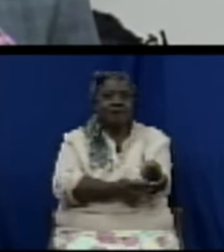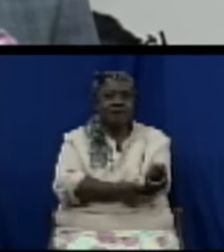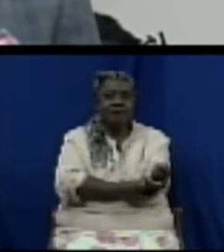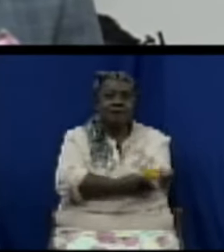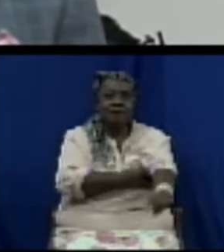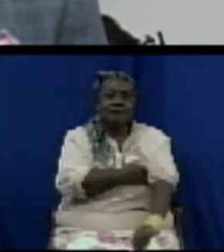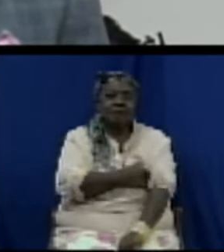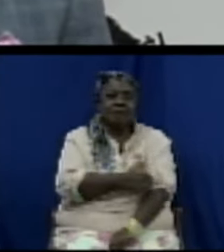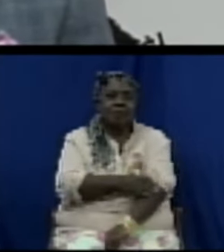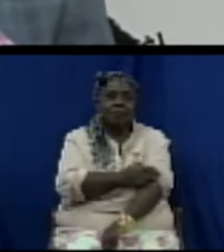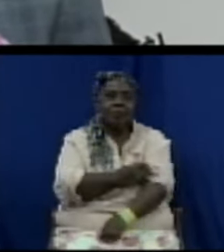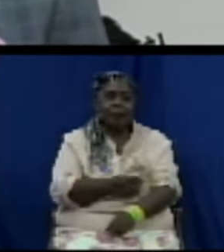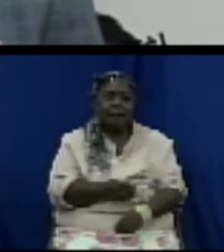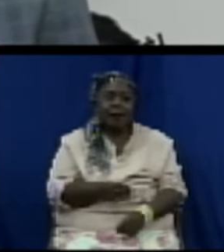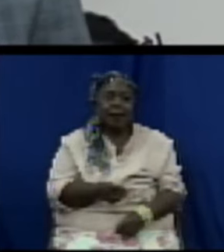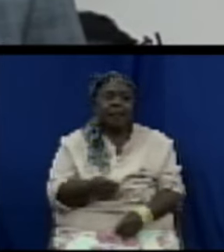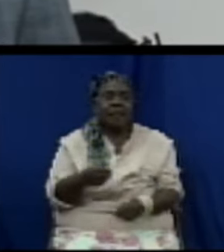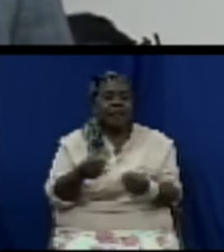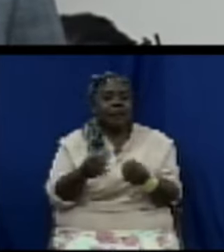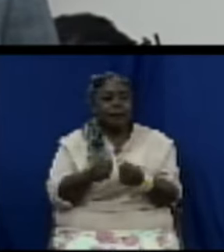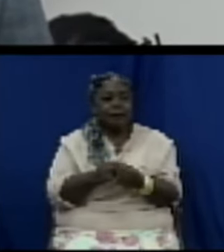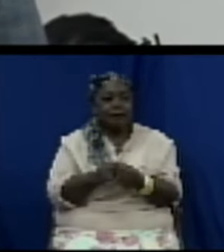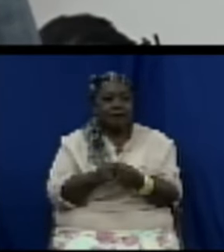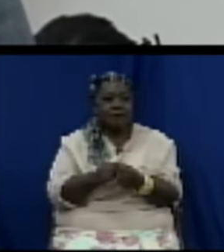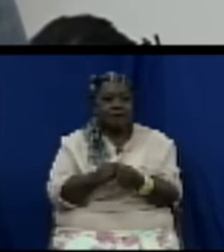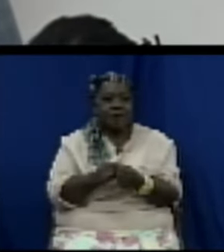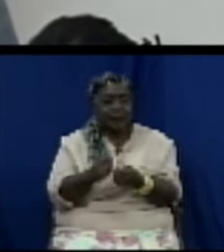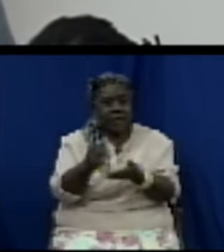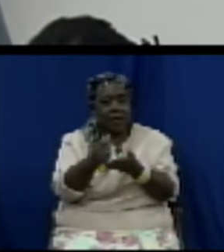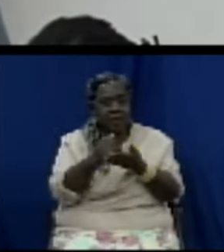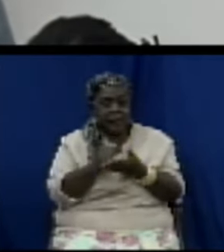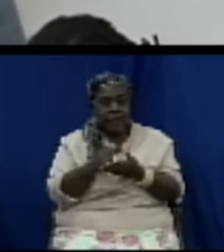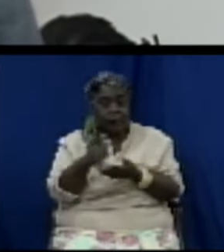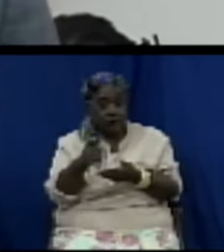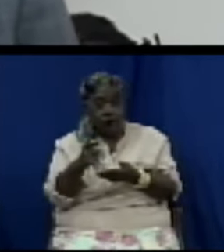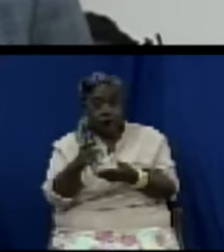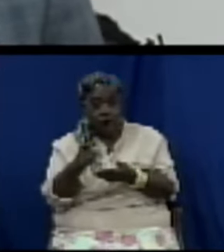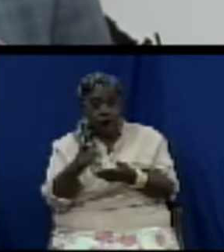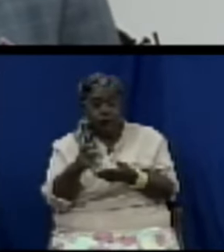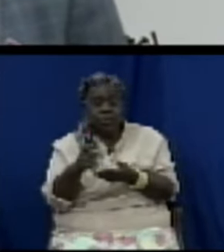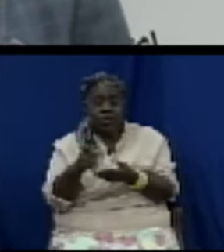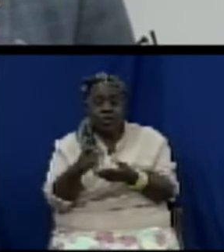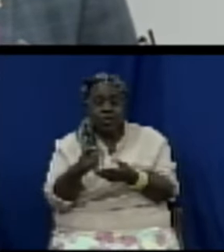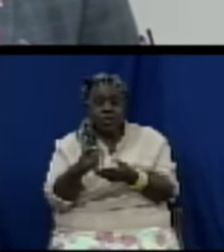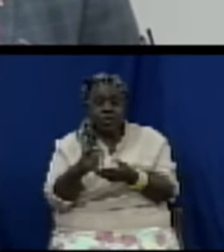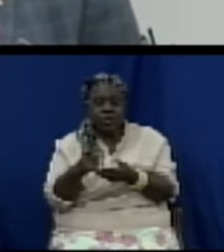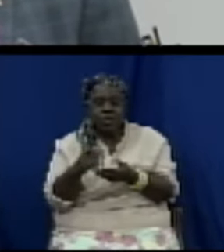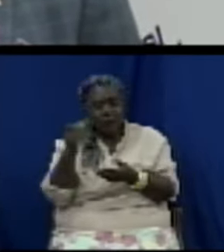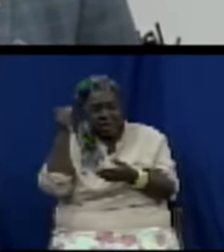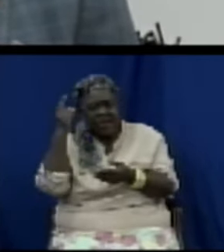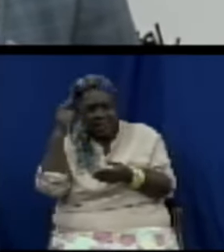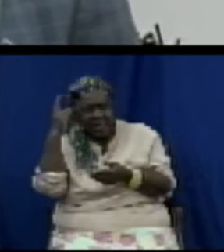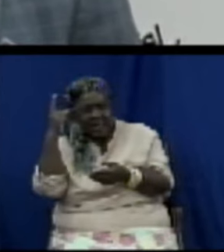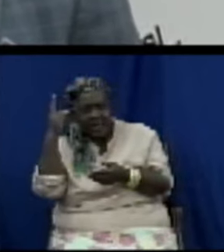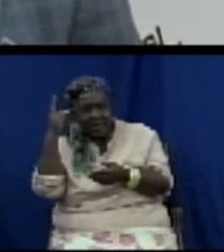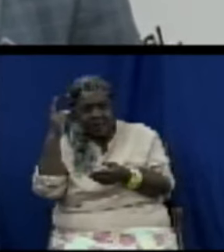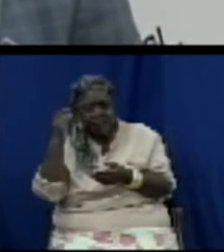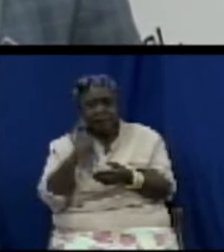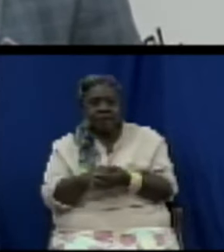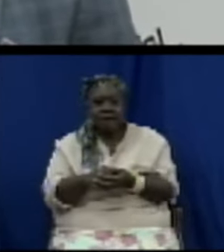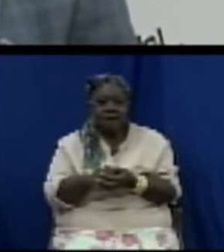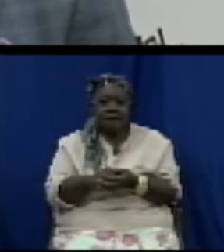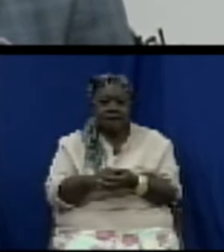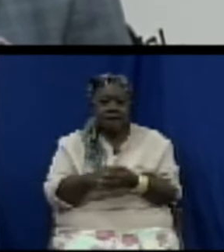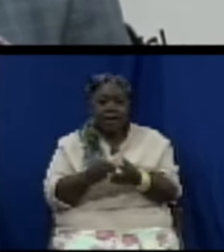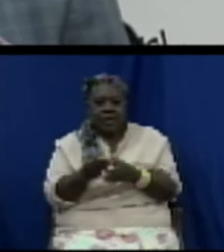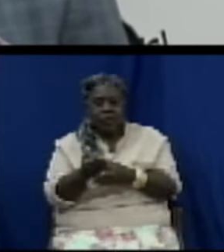robust democracy and also to help to build out our sustainable island state. Madam Speaker, just by the